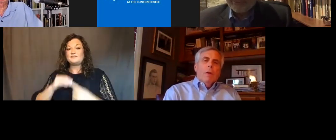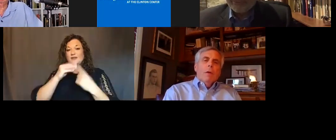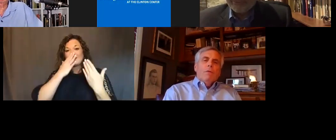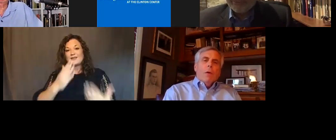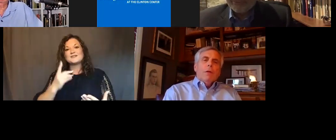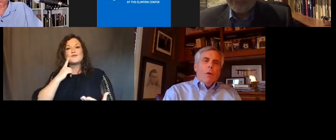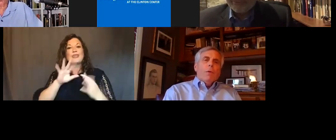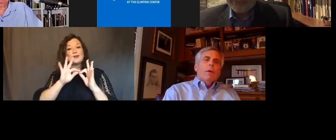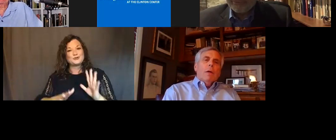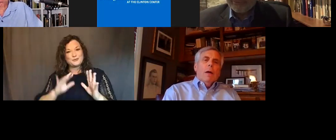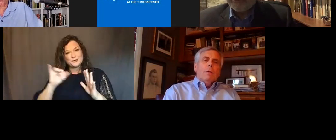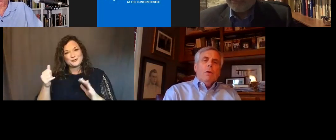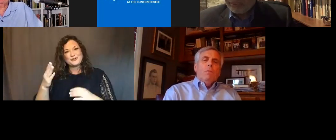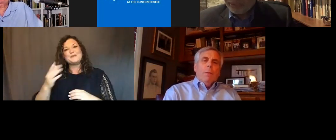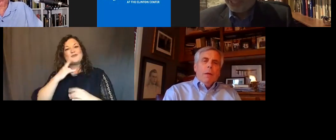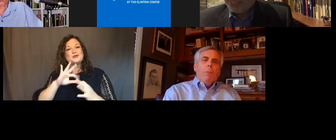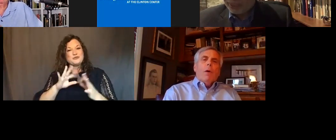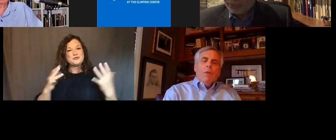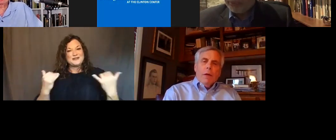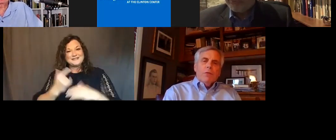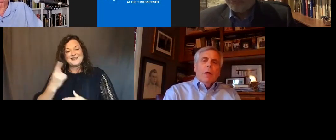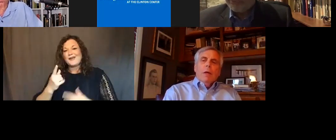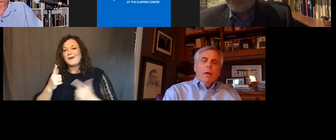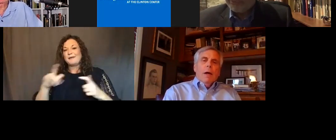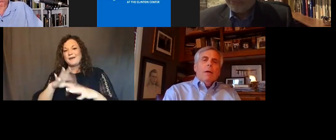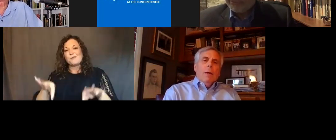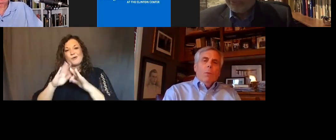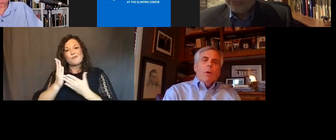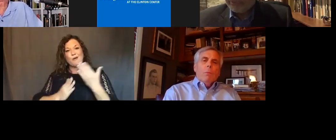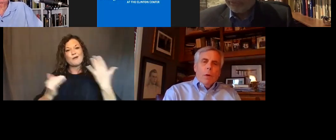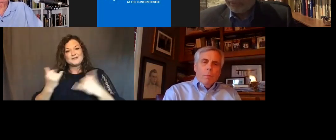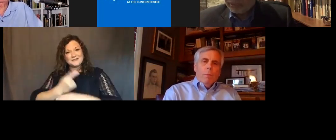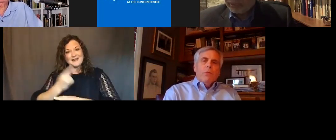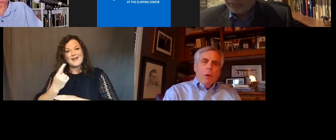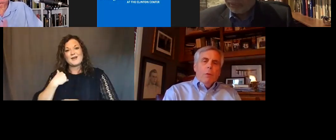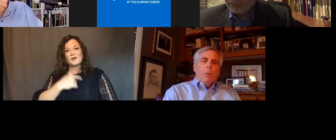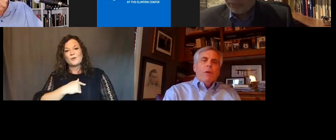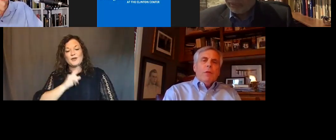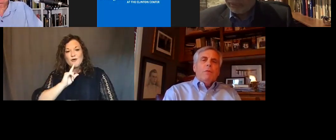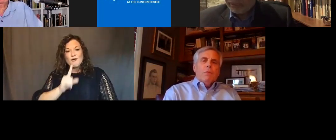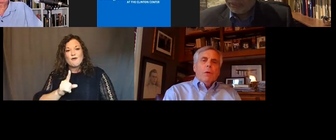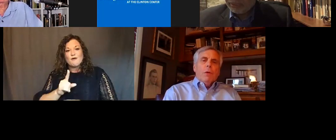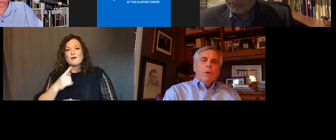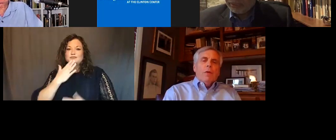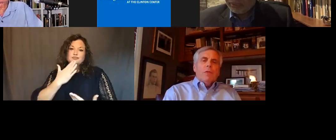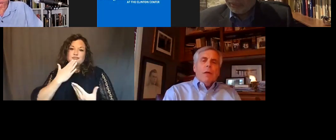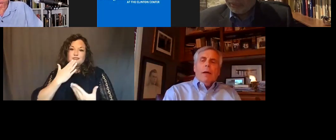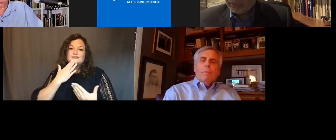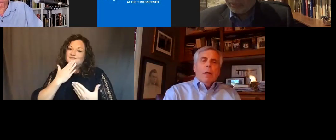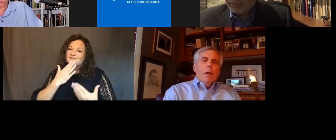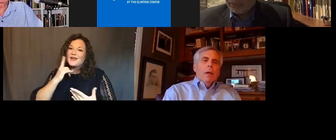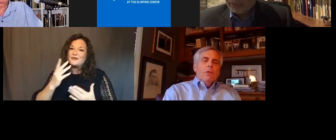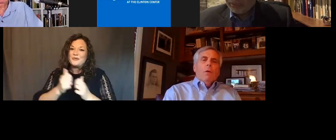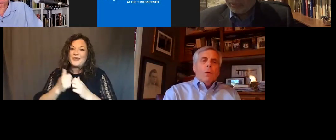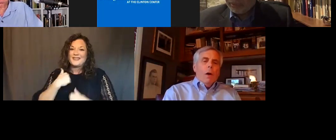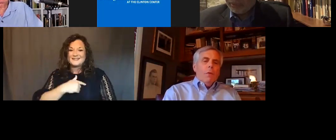Harrell, for interpreting. You've been a big part of this. And we are so appreciative for you being with us tonight.